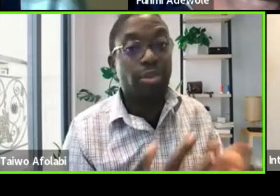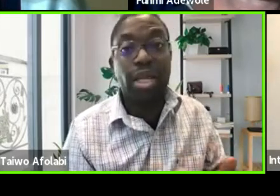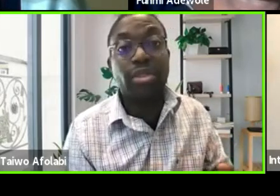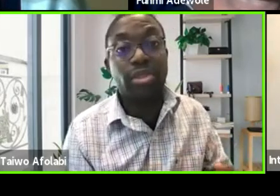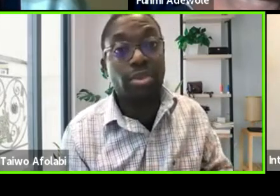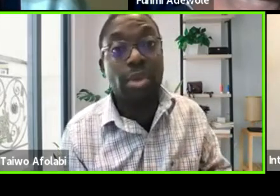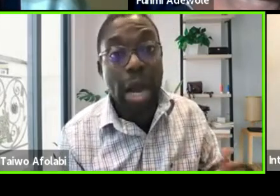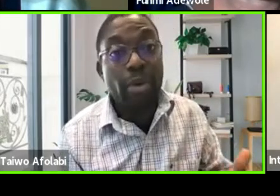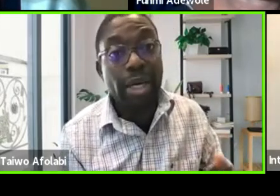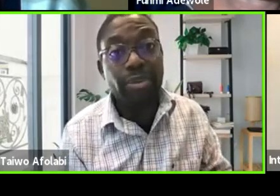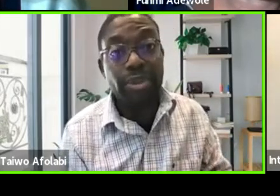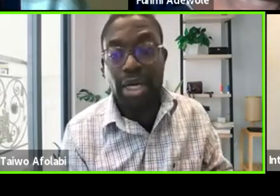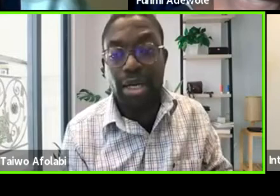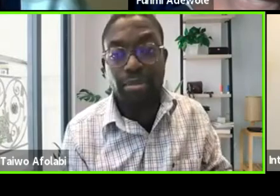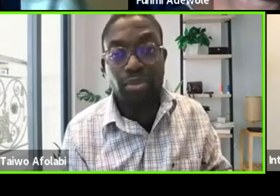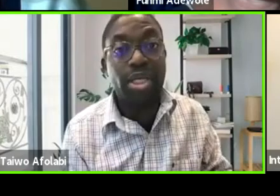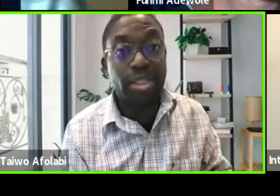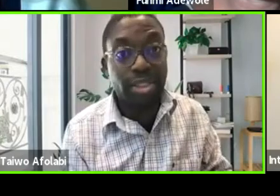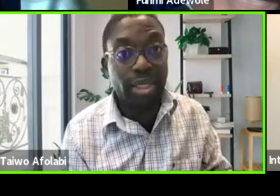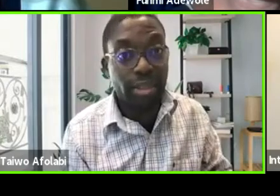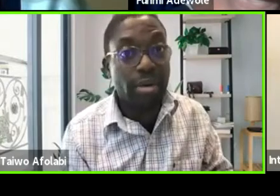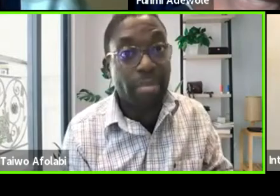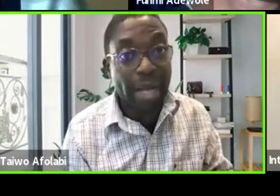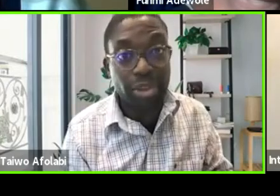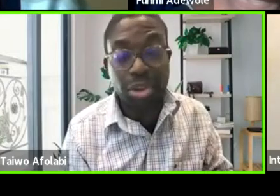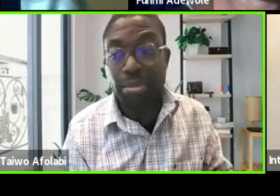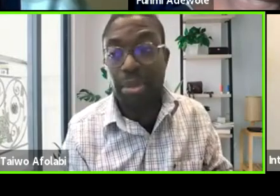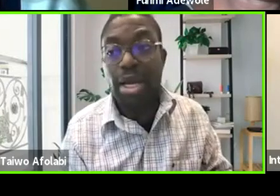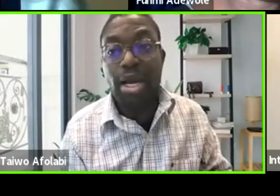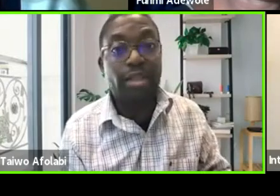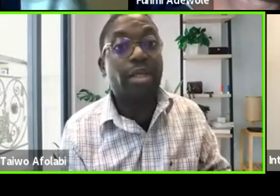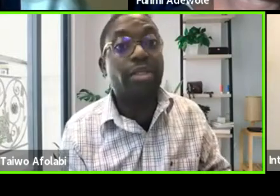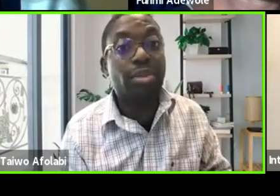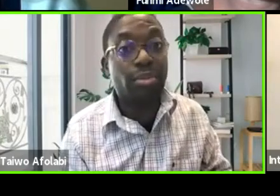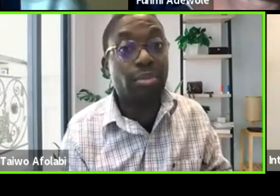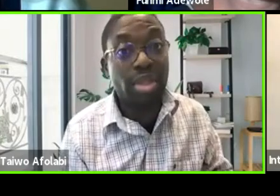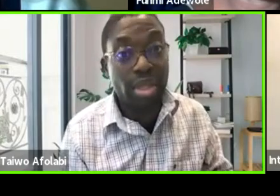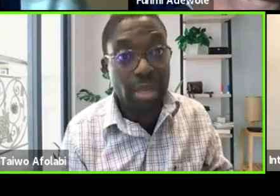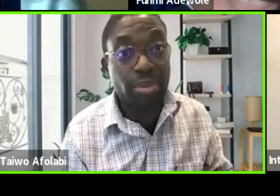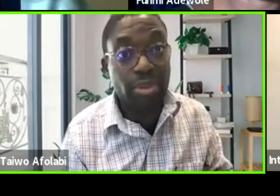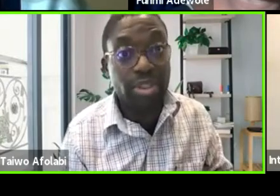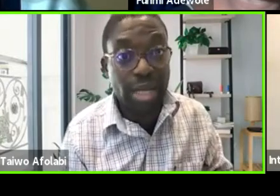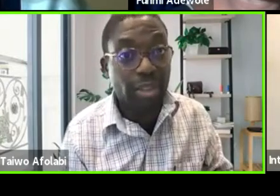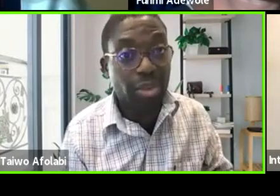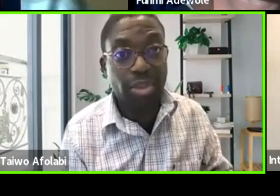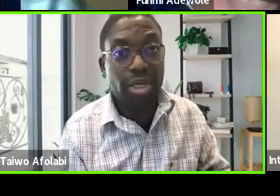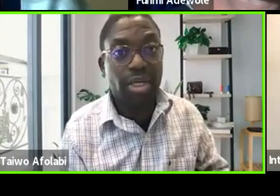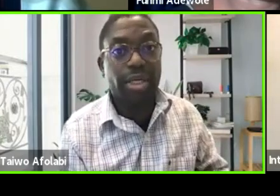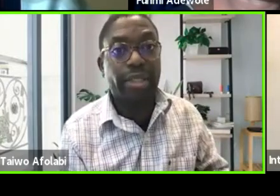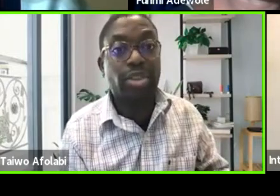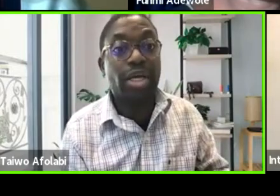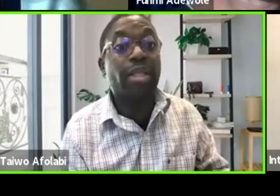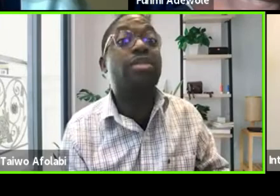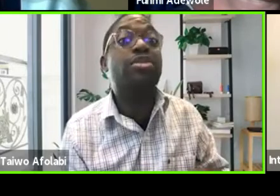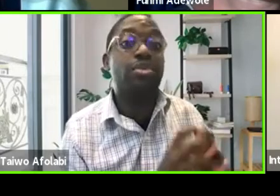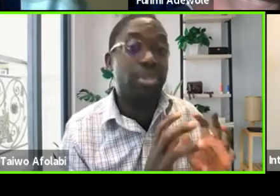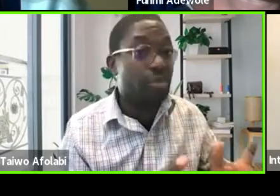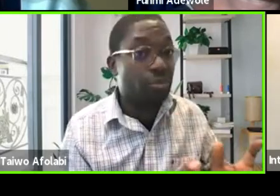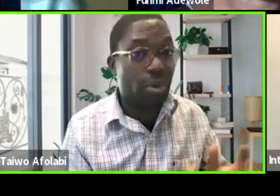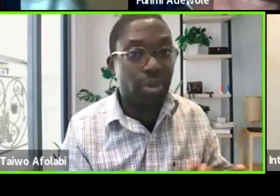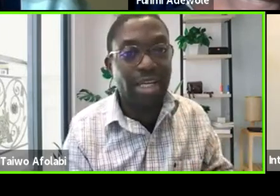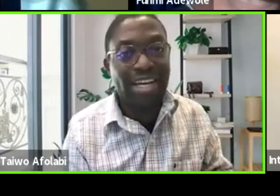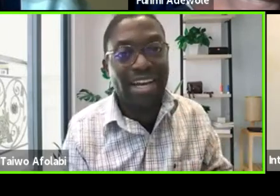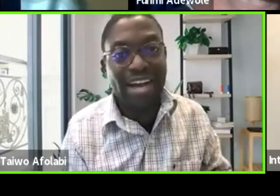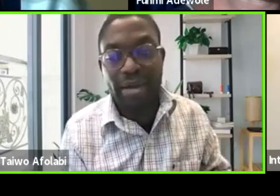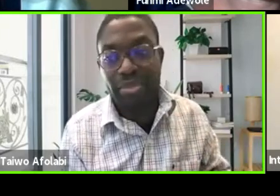Also, thanks to HowlRound, really exciting partnership. Thanks to Theatre Ministry International in Nigeria. Thanks to